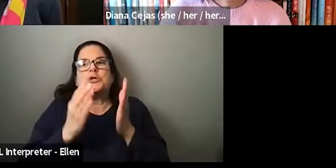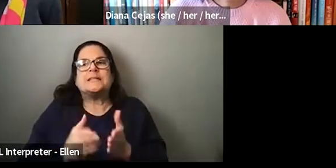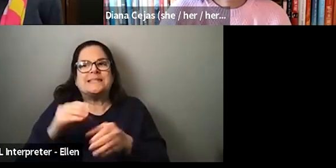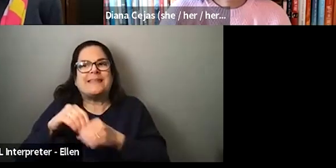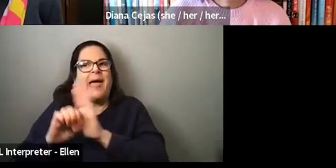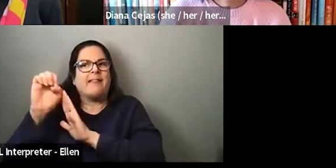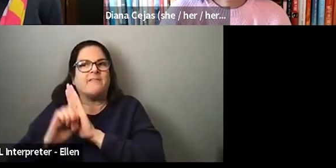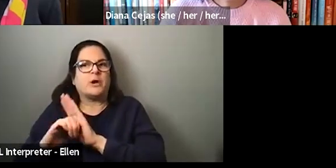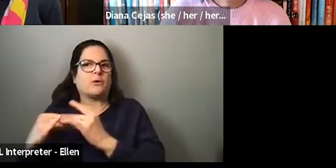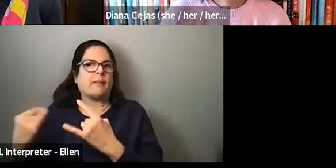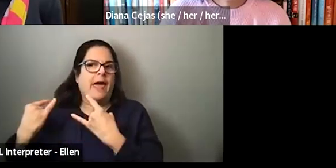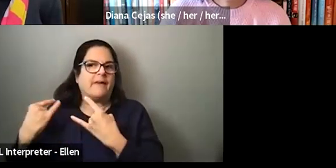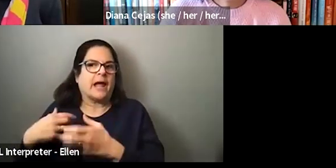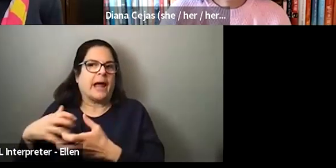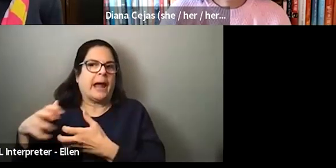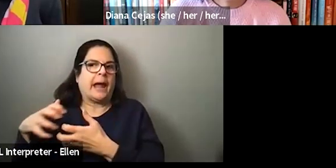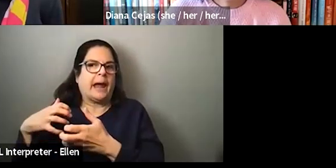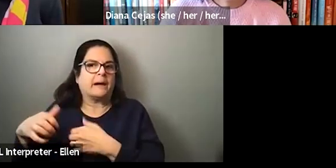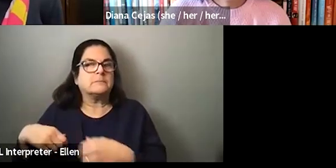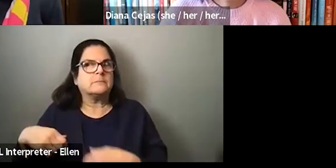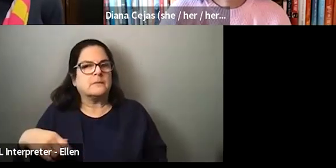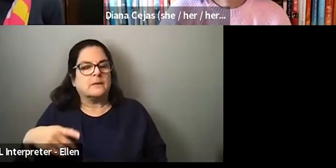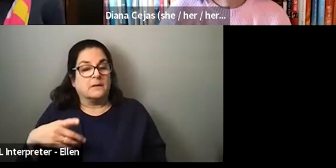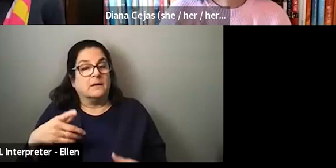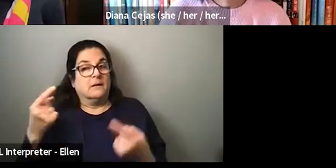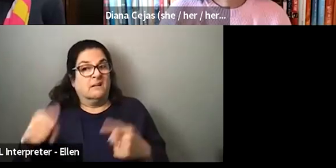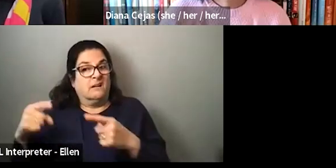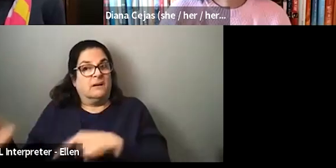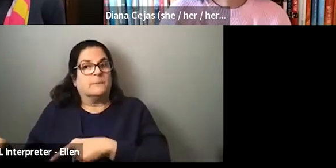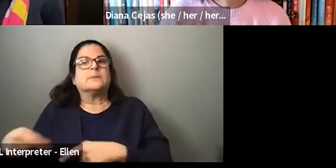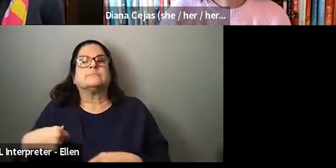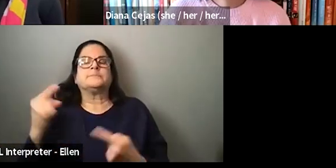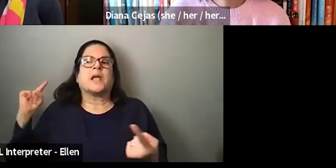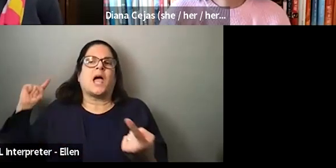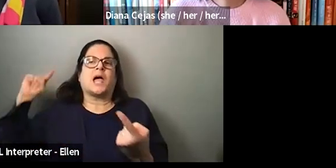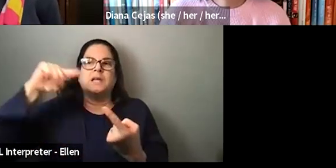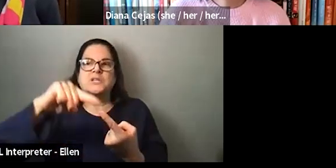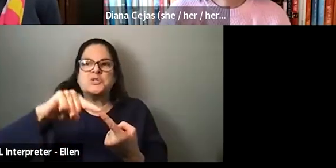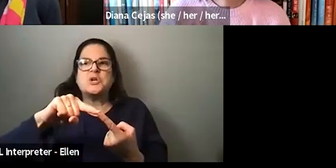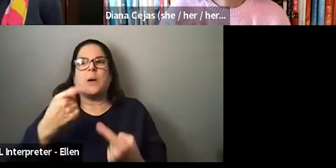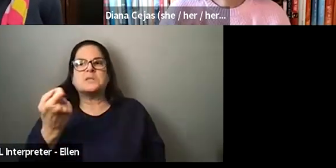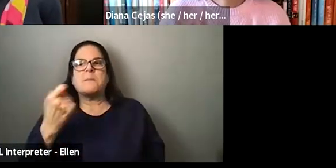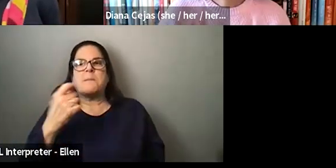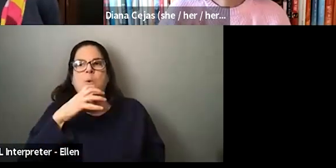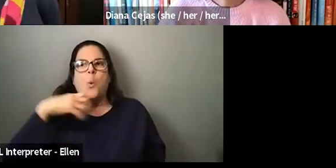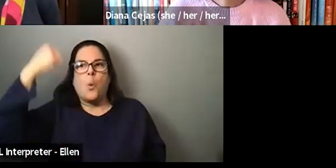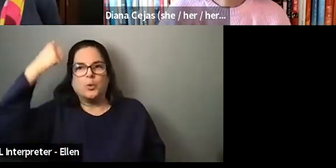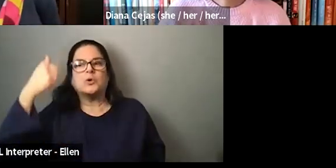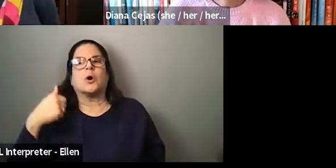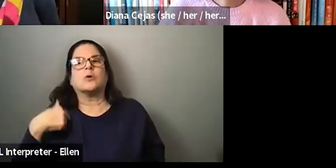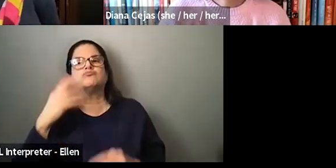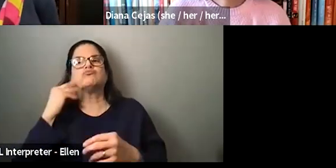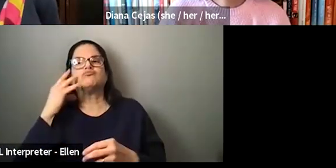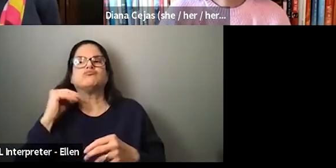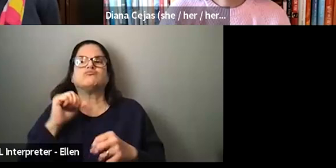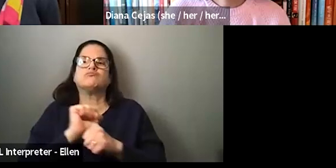had that. And I think up until I became, you know, maybe a little bit older experienced in practice, I